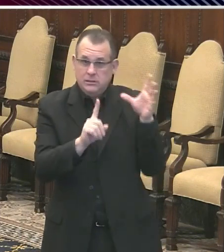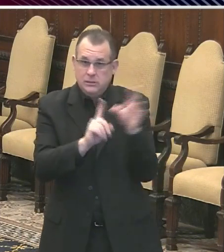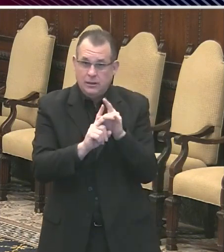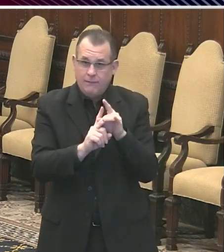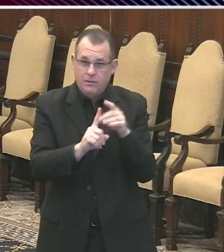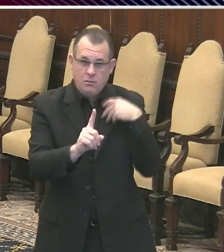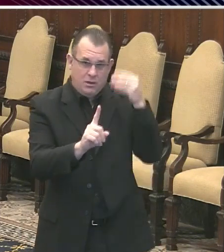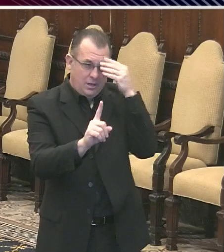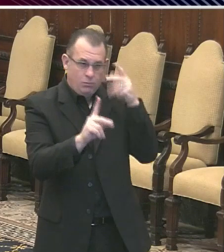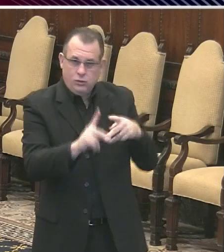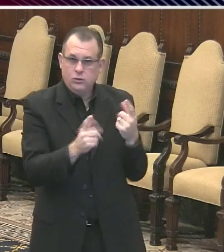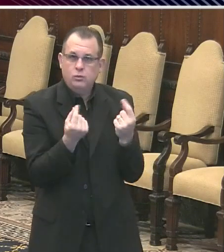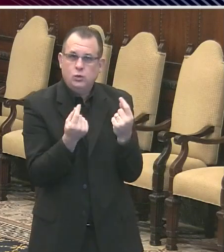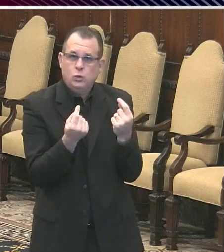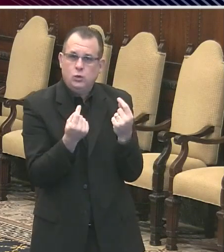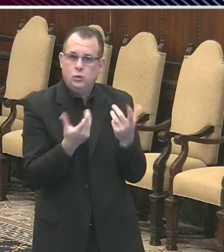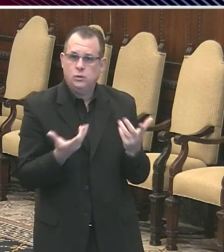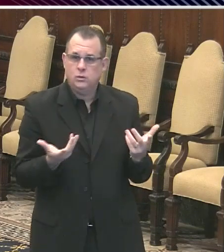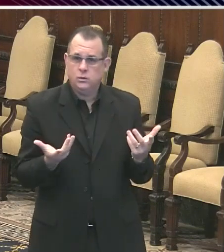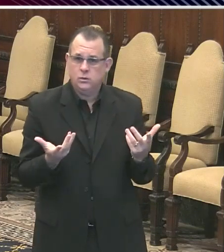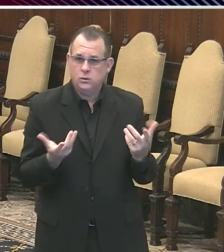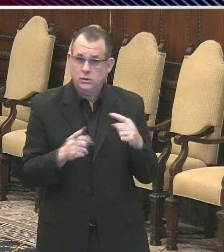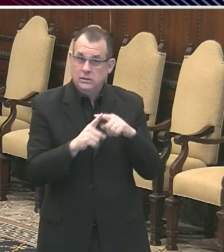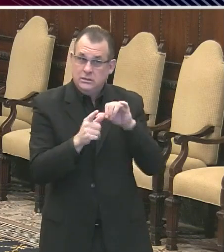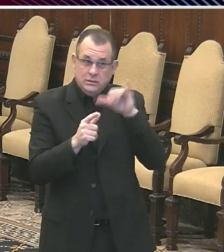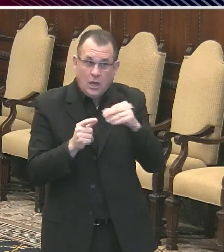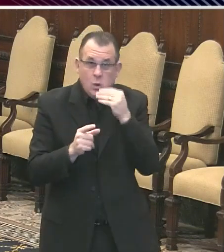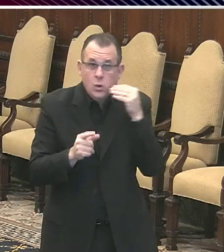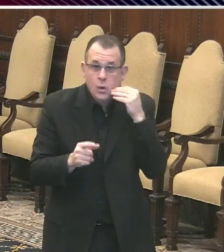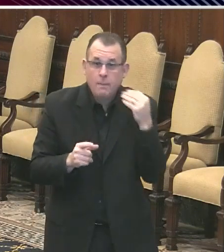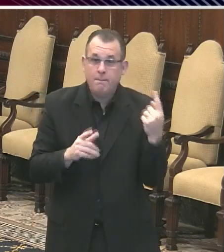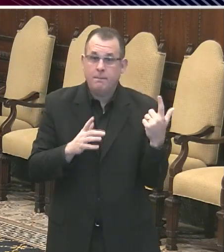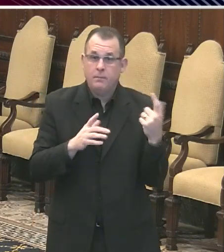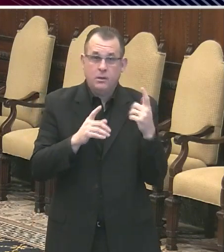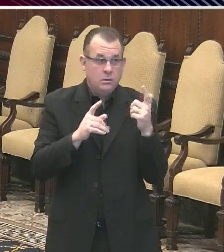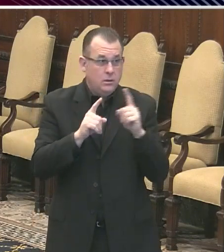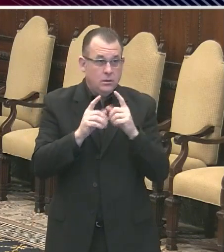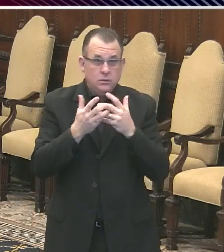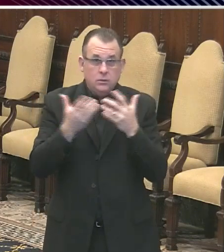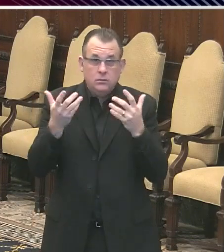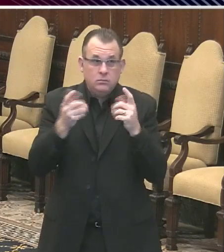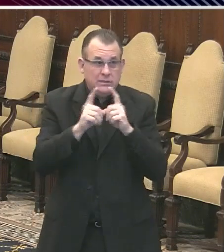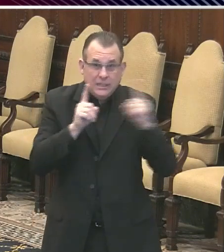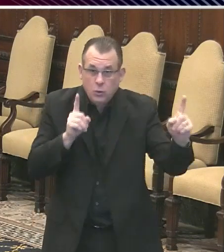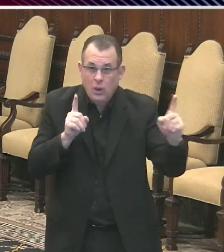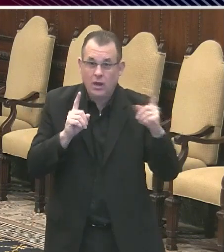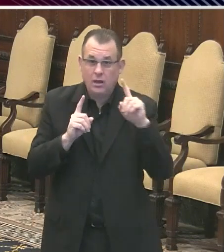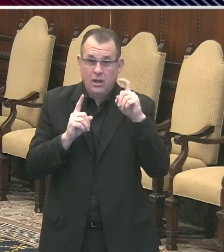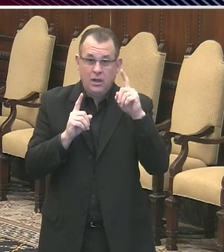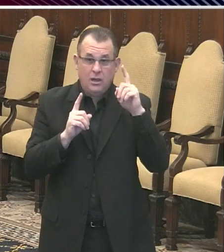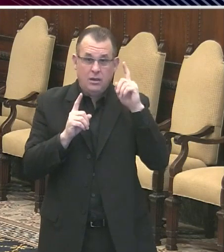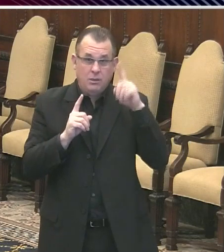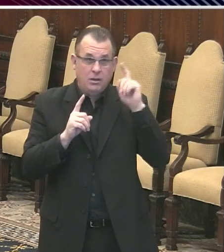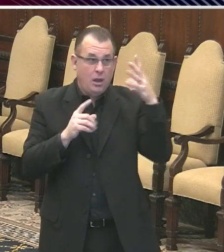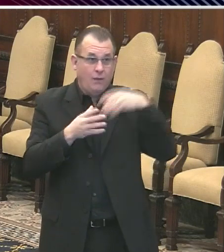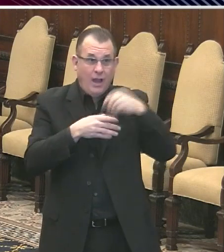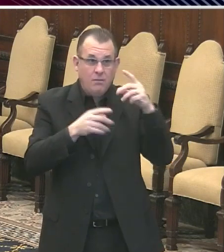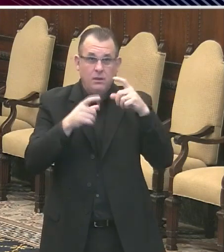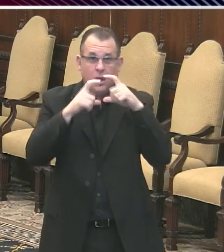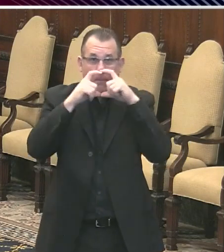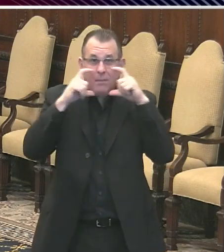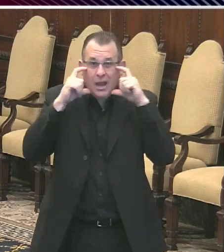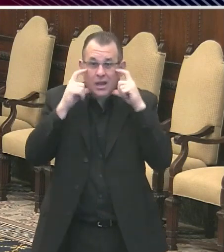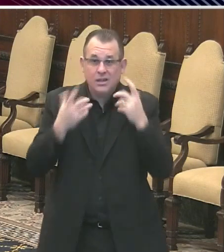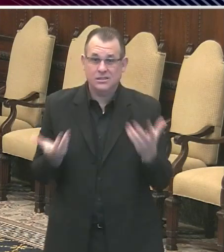say, well, stay home, stay away from others, wear a mask if you have to be around others. That's the message we're telling everybody right